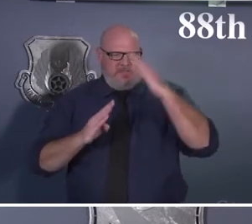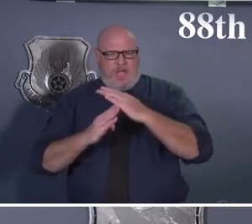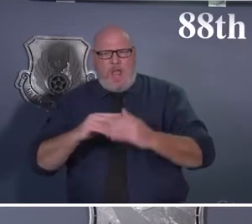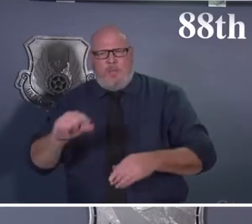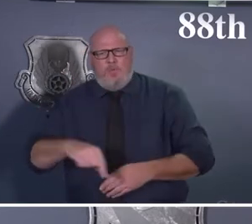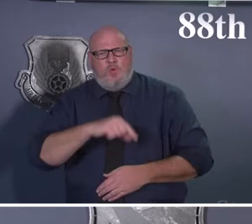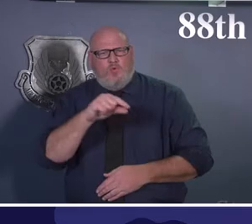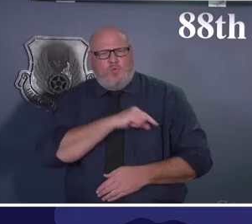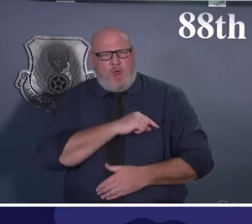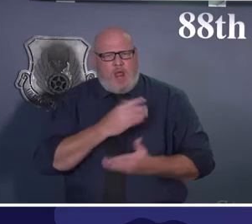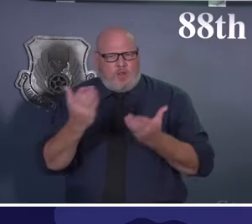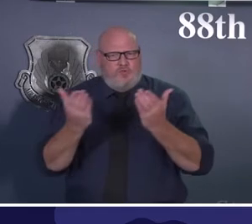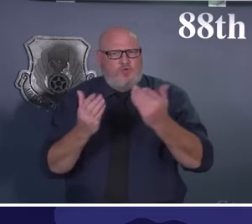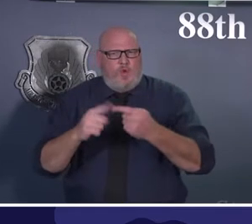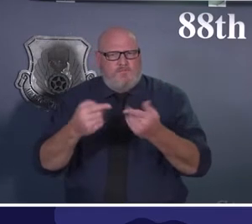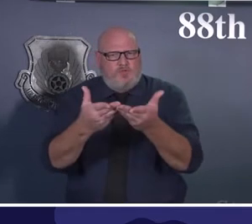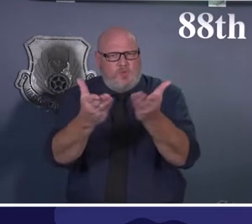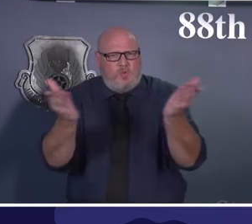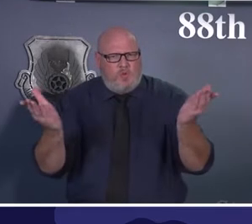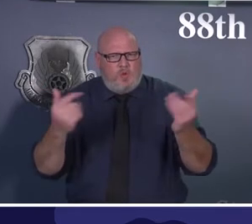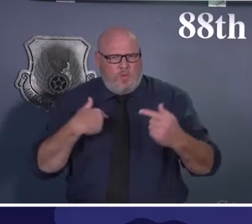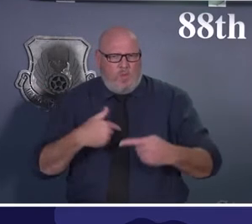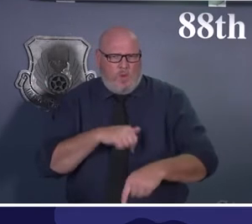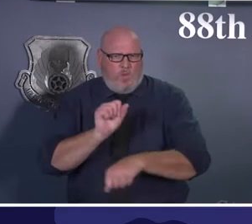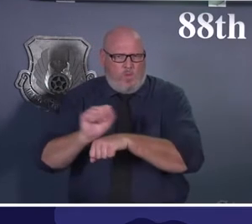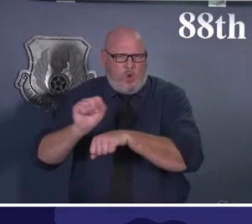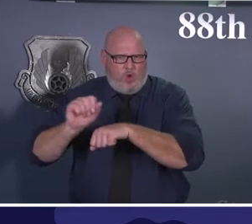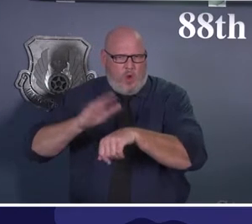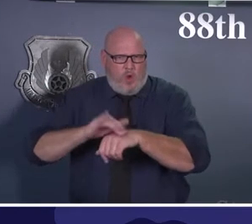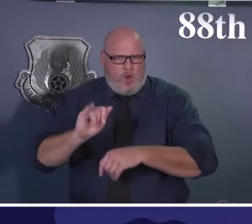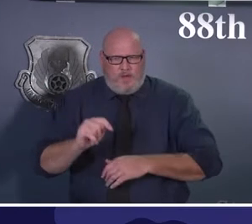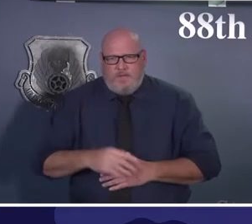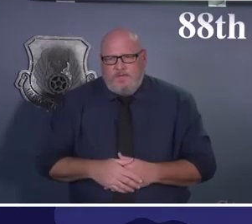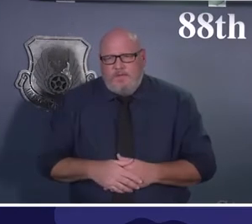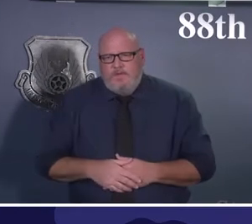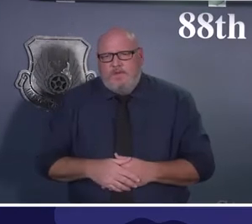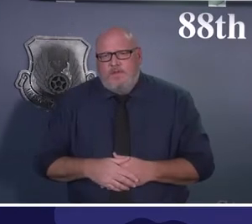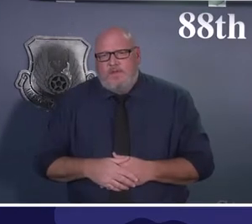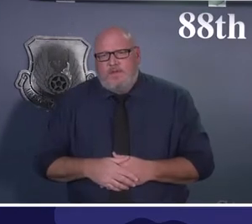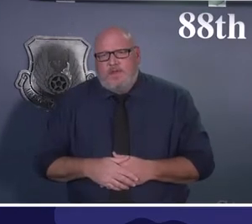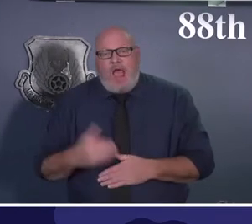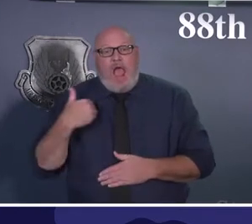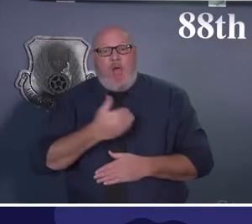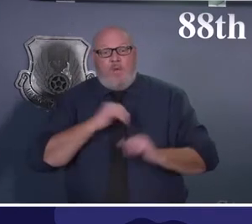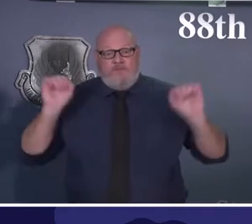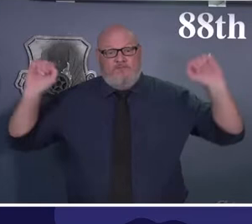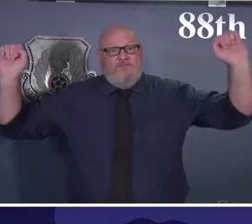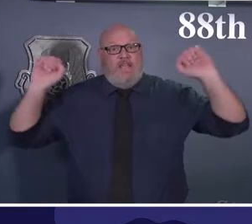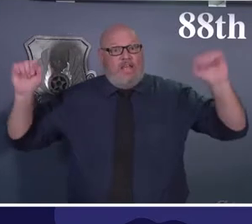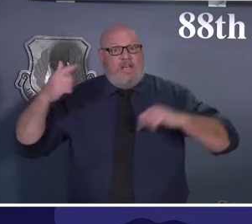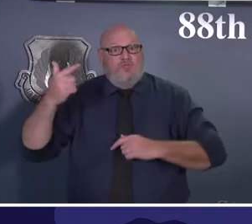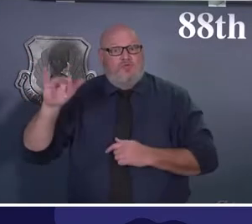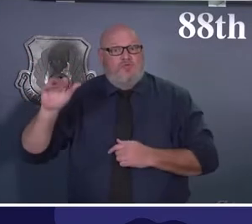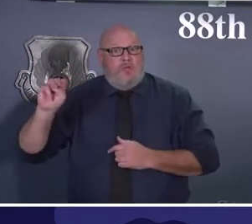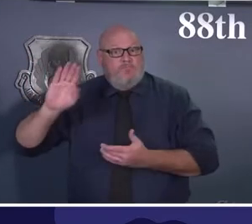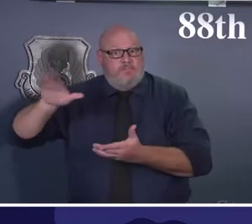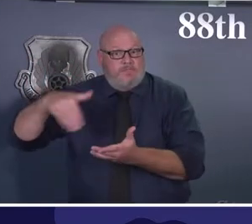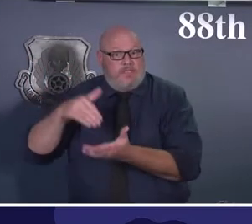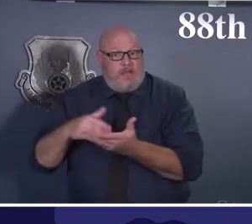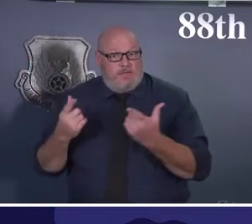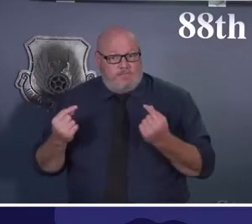about fitness centers. This slide that you're reviewing for fitness centers should be our operating hours as well as our cleaning times.